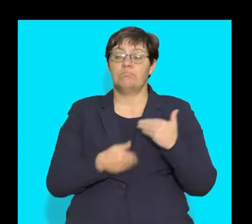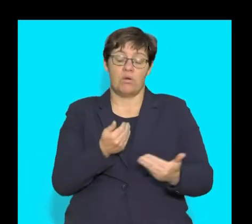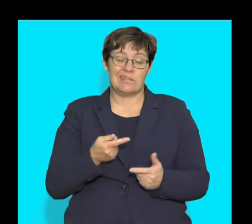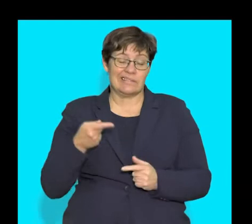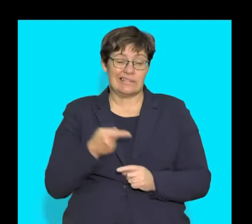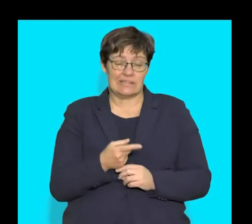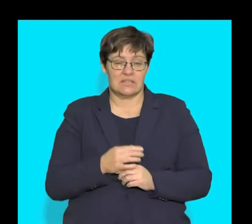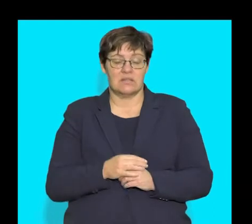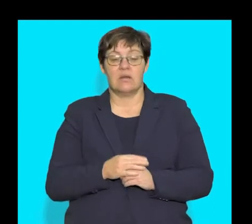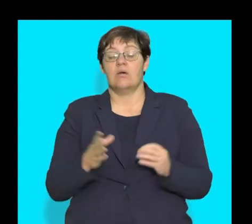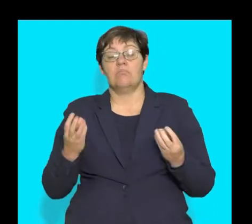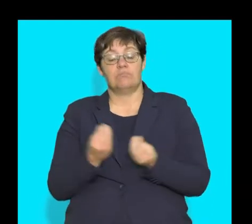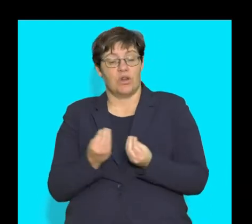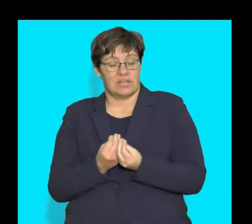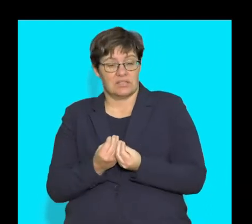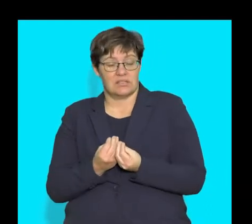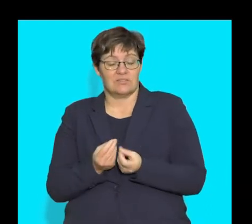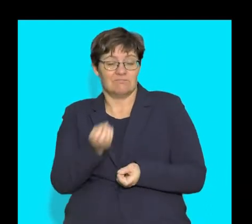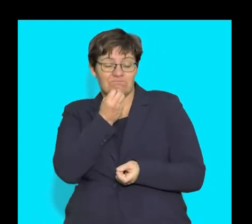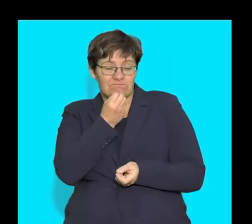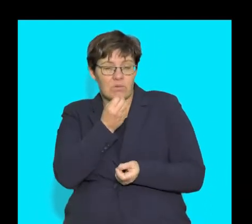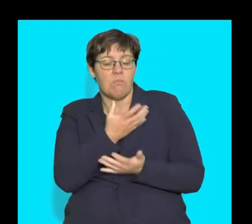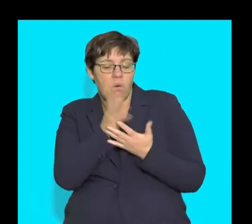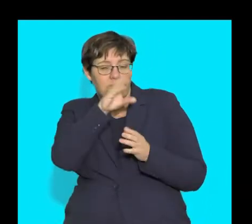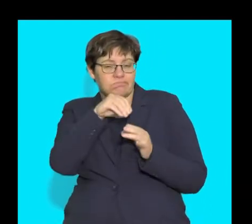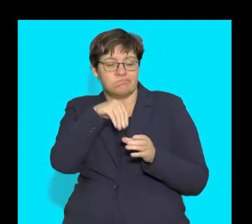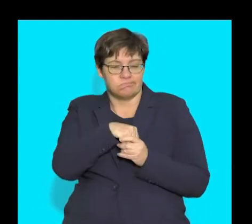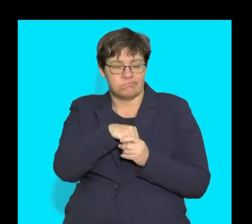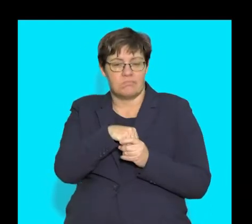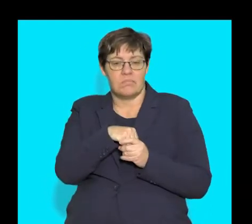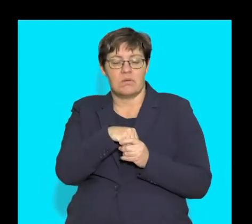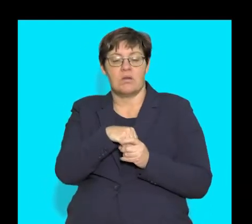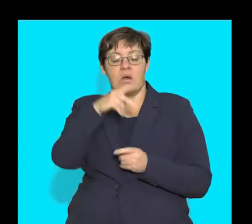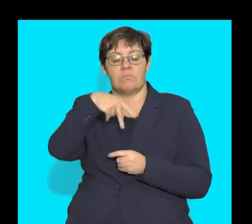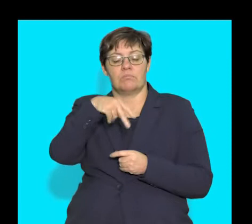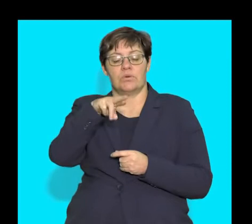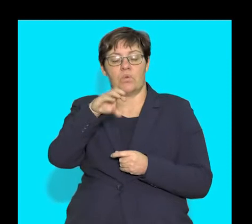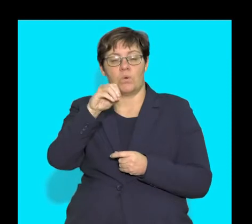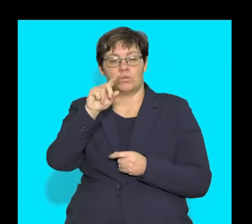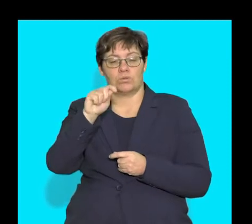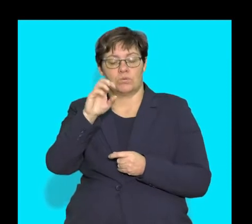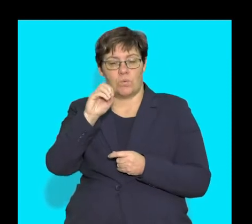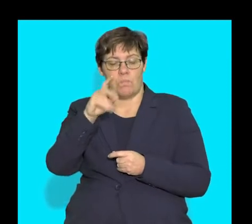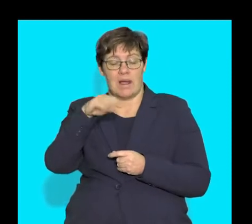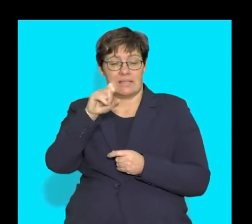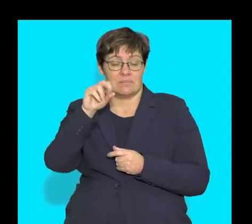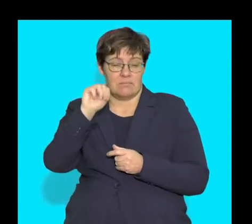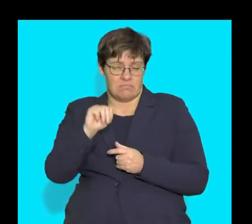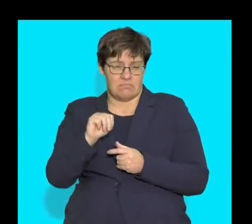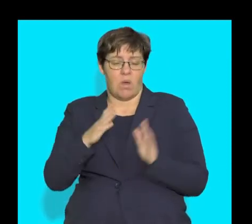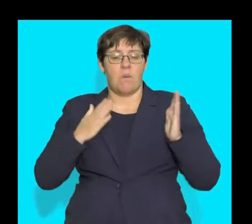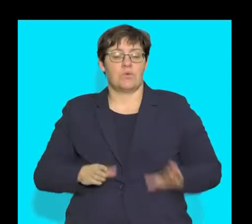where the products of digestion become part of the protoplasm of the body cells.